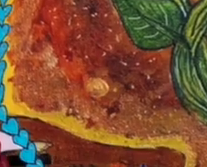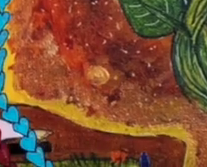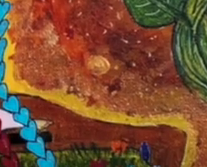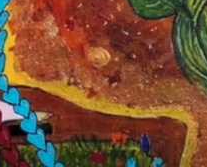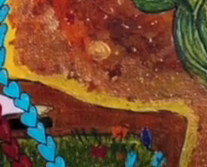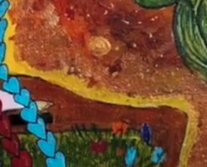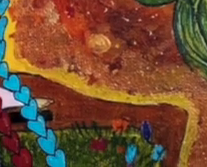Yeah.